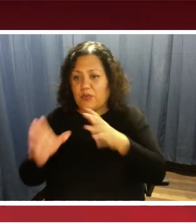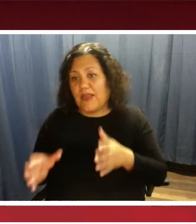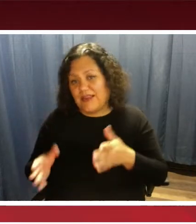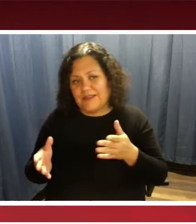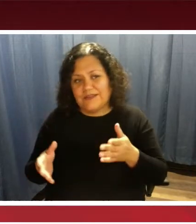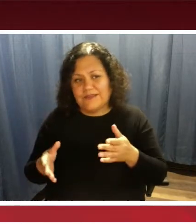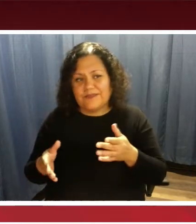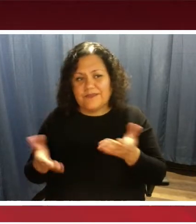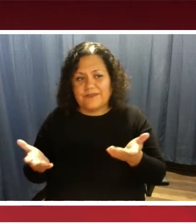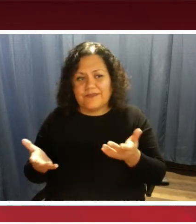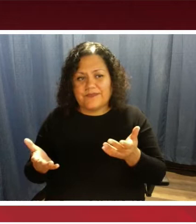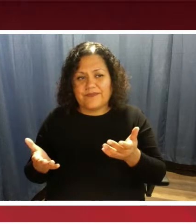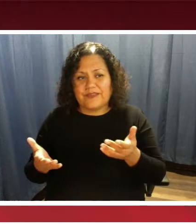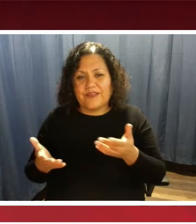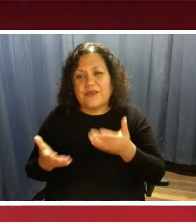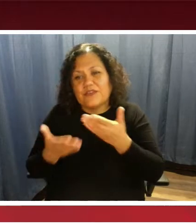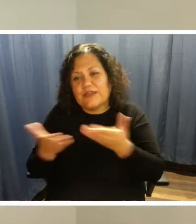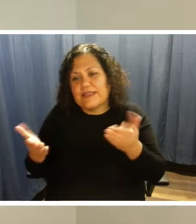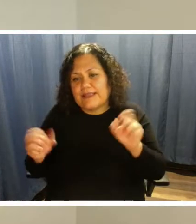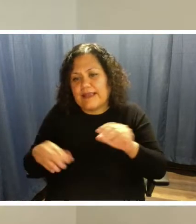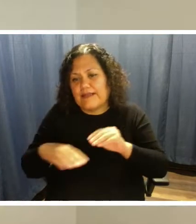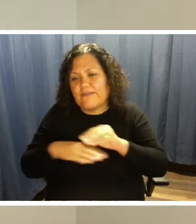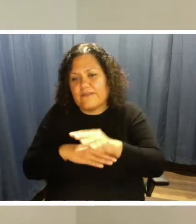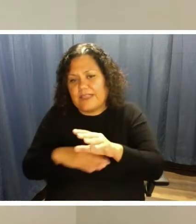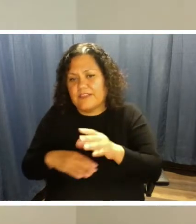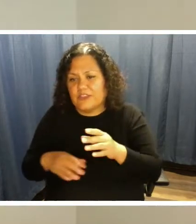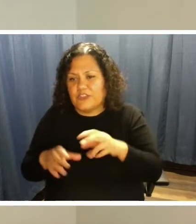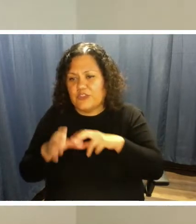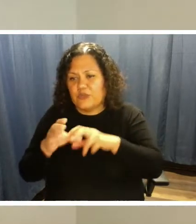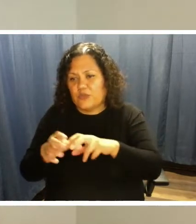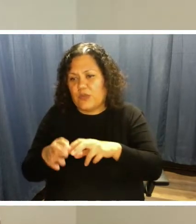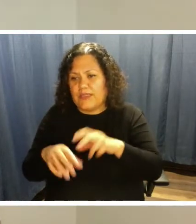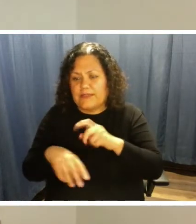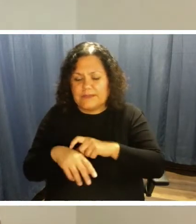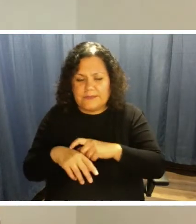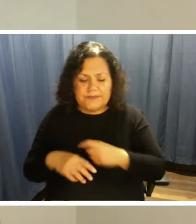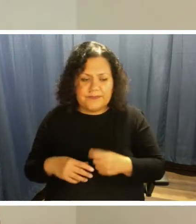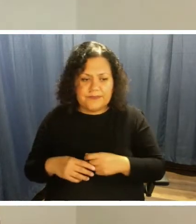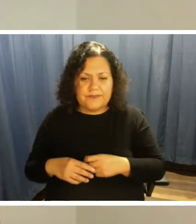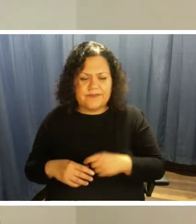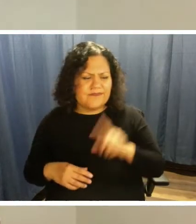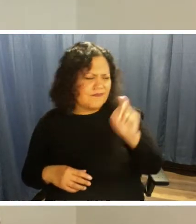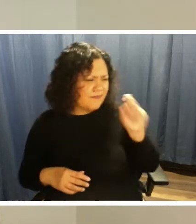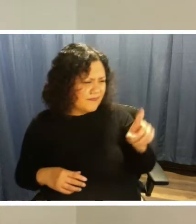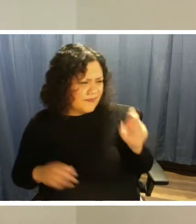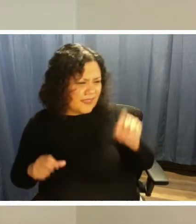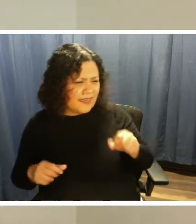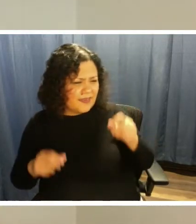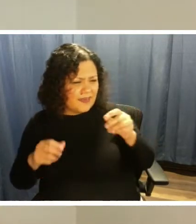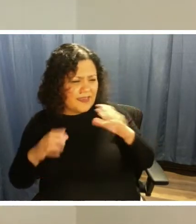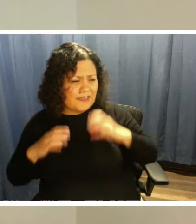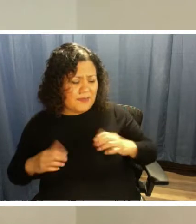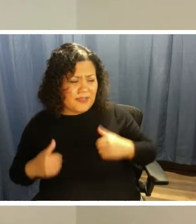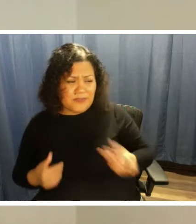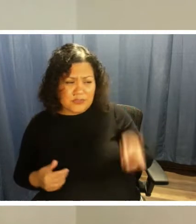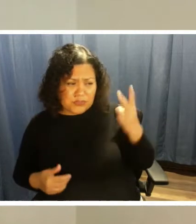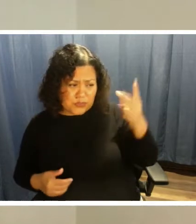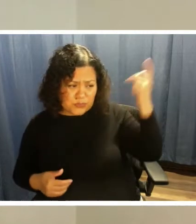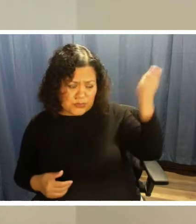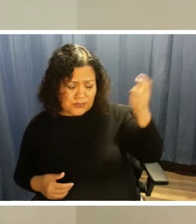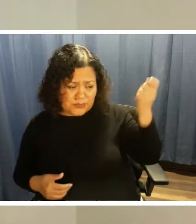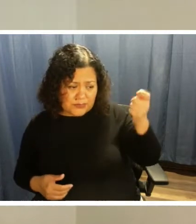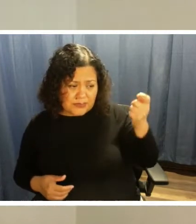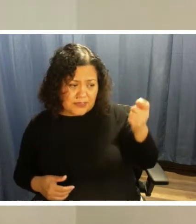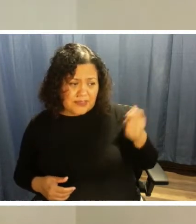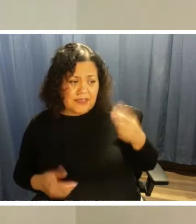That's all I have. Thank you. Sylvia, I've got a question. Can a customer have two subscriptions where they may be like Monday,